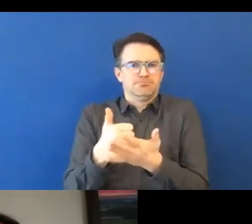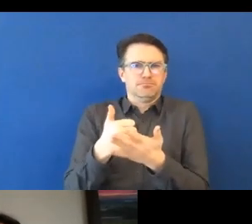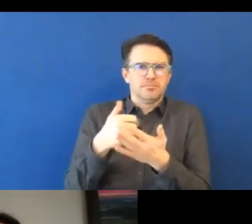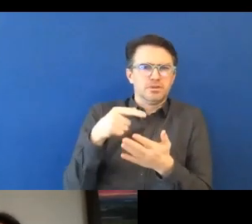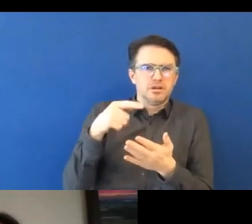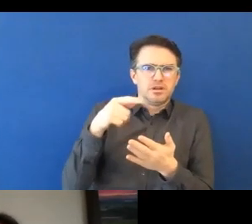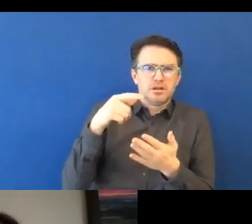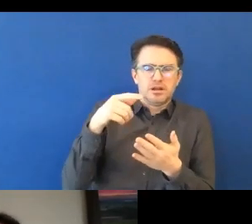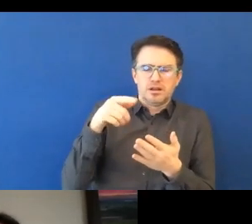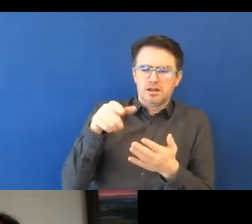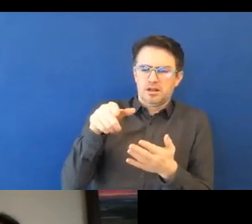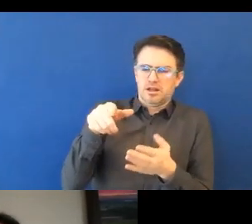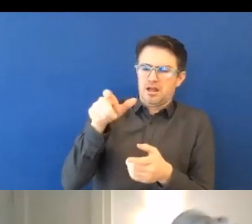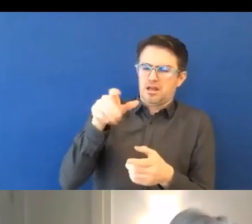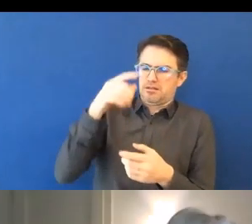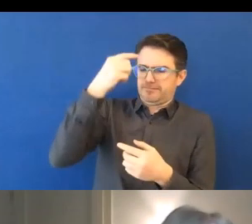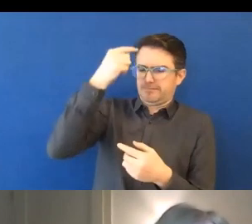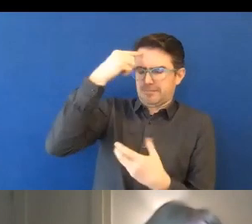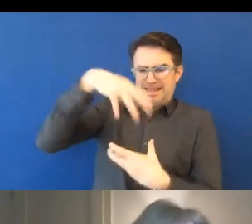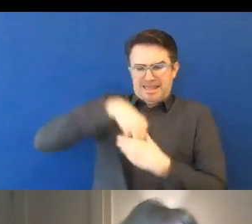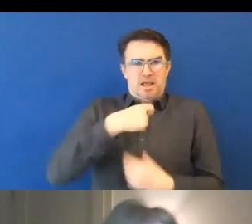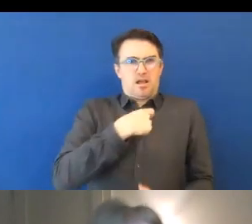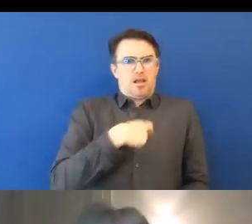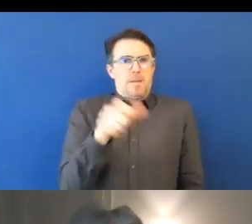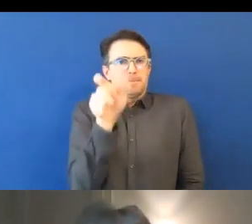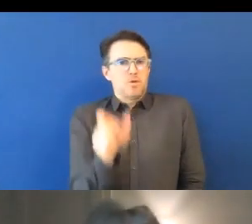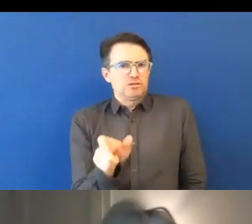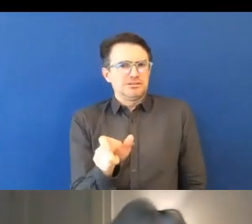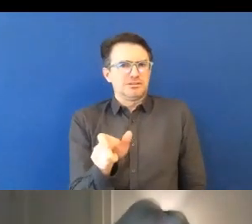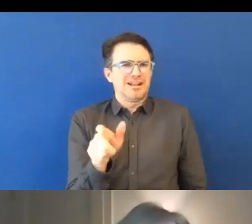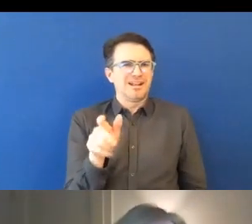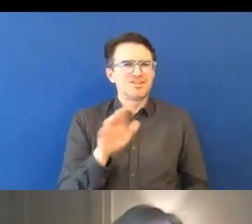this? Because that's probably the best one I've given in a while. I do that all the time.